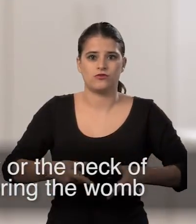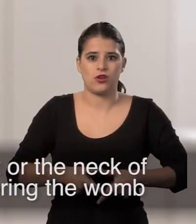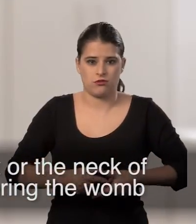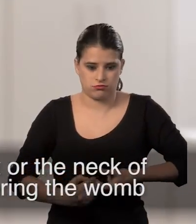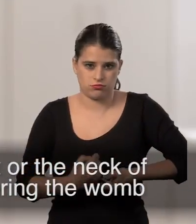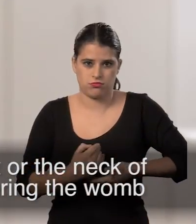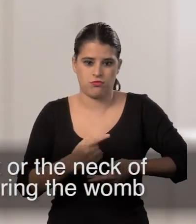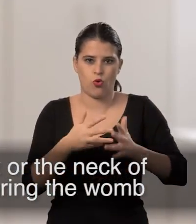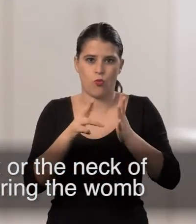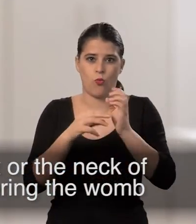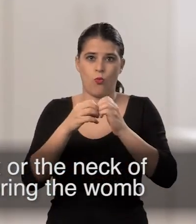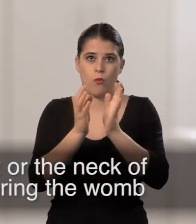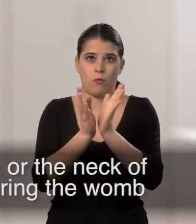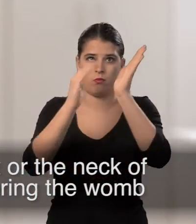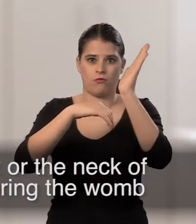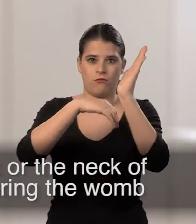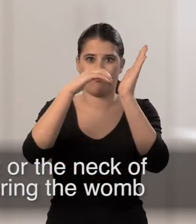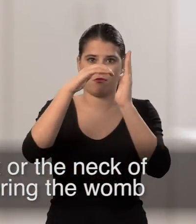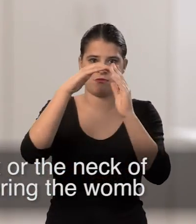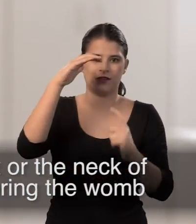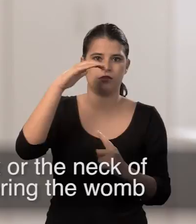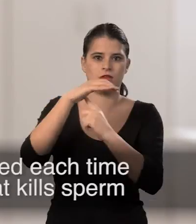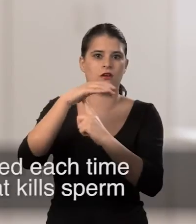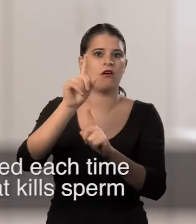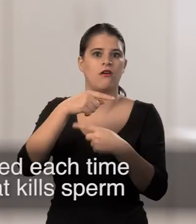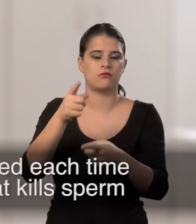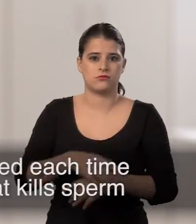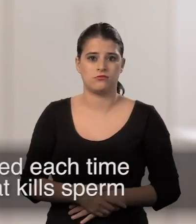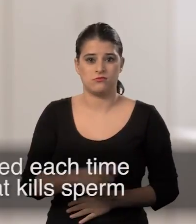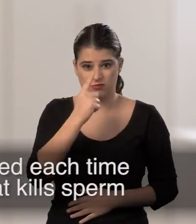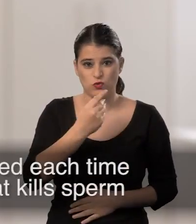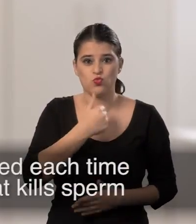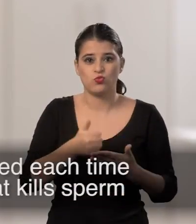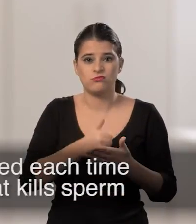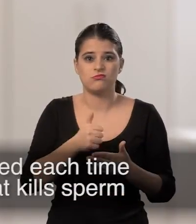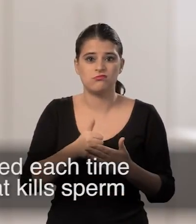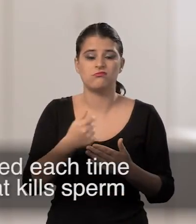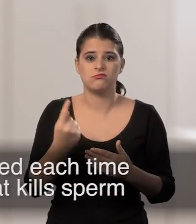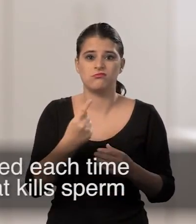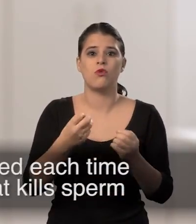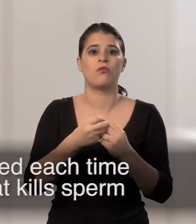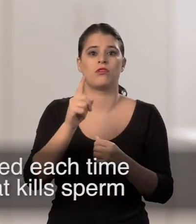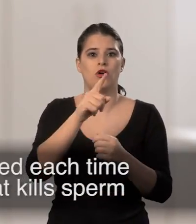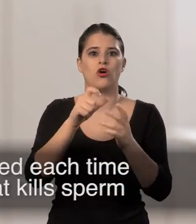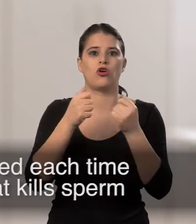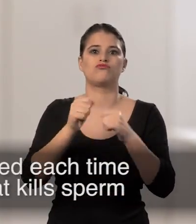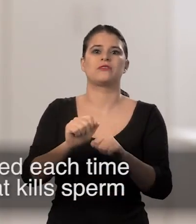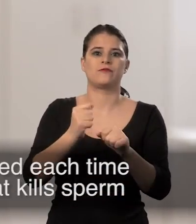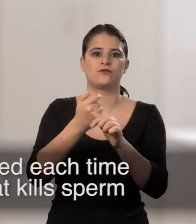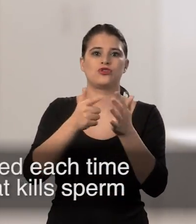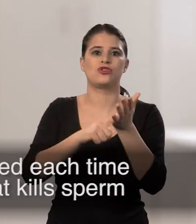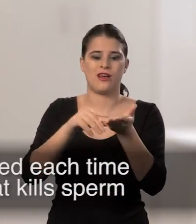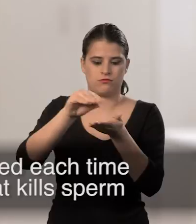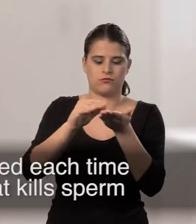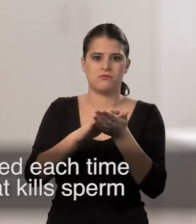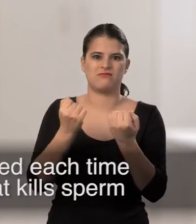or the neck of the womb and block sperm from entering the womb. They are reusable and should be used each time with a contraceptive